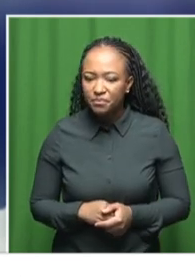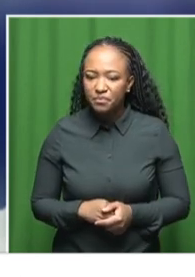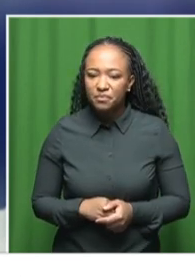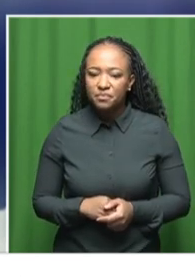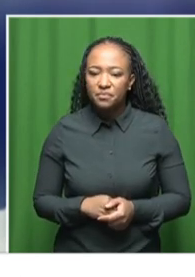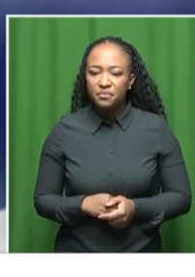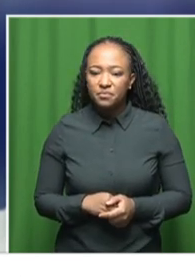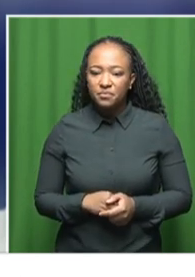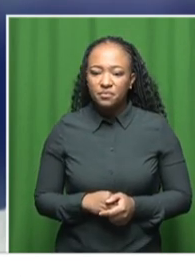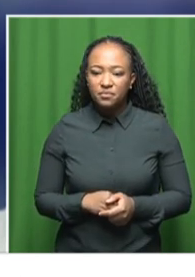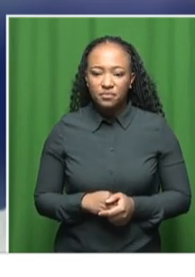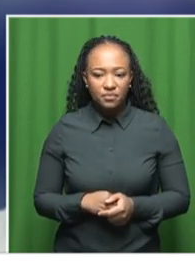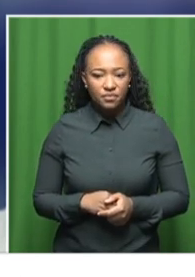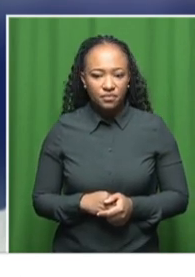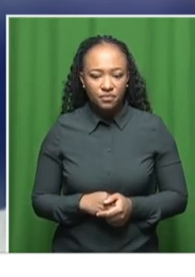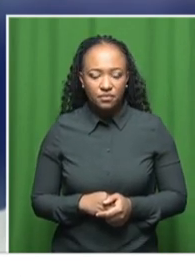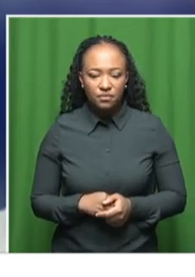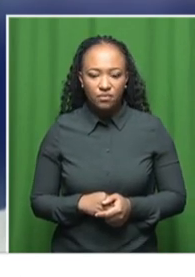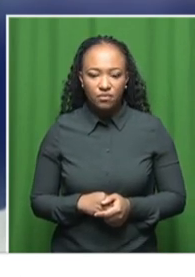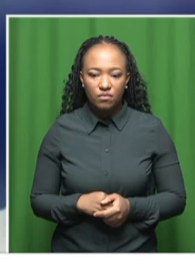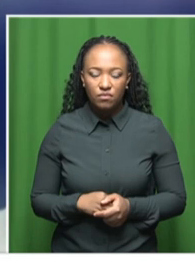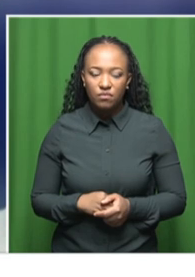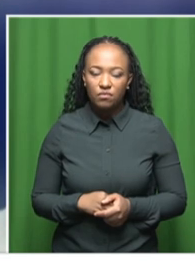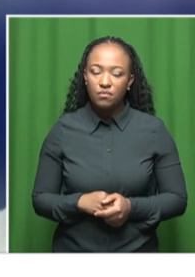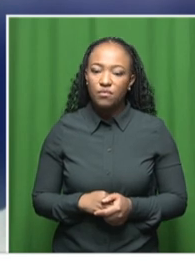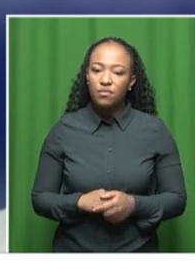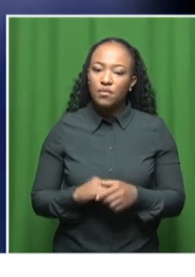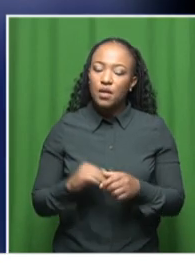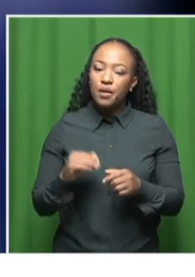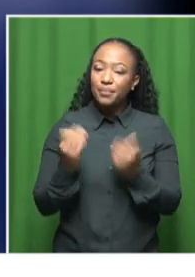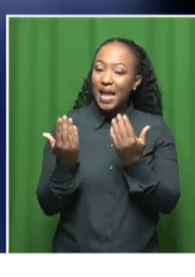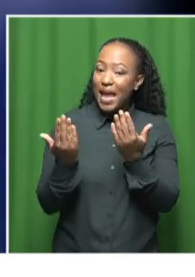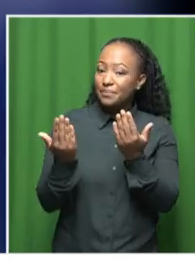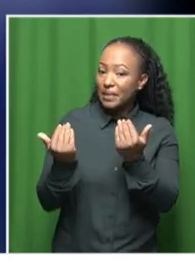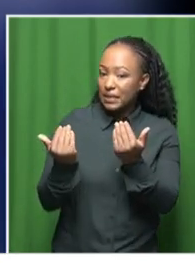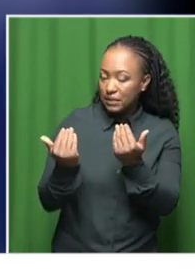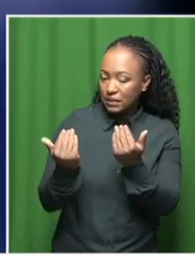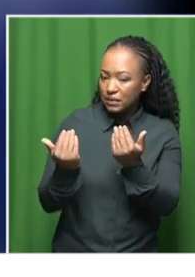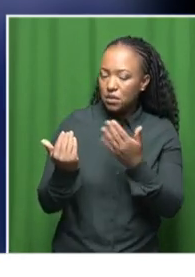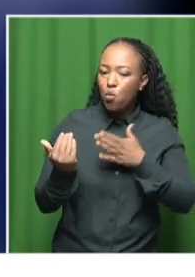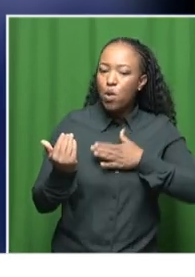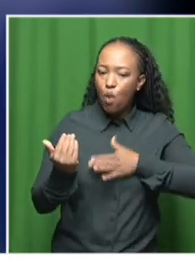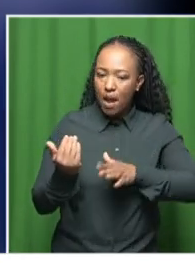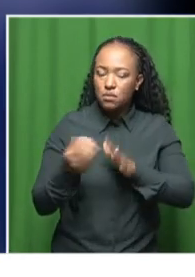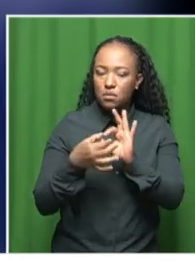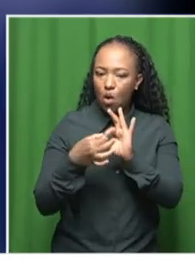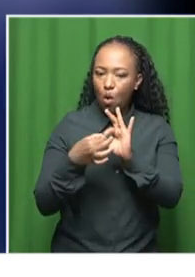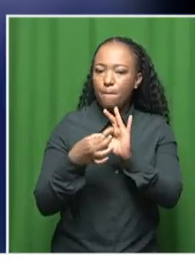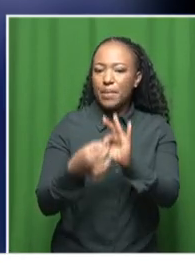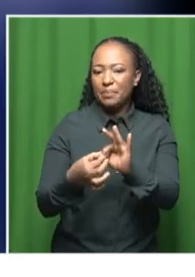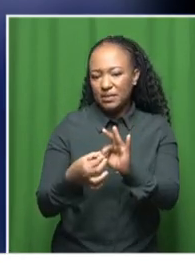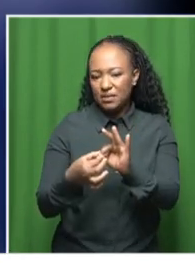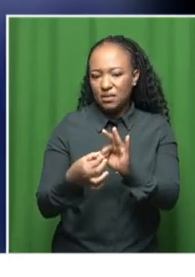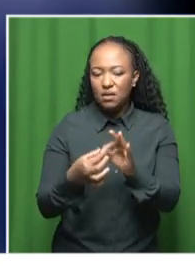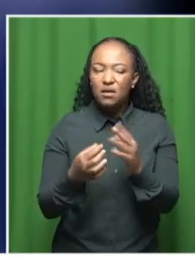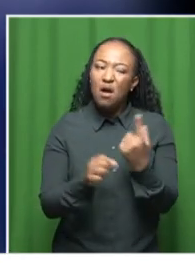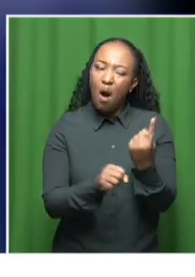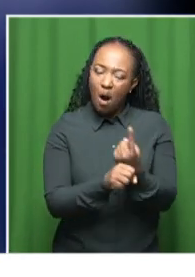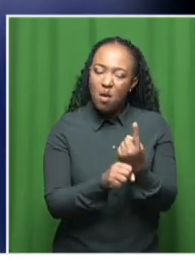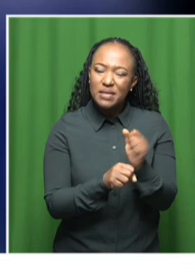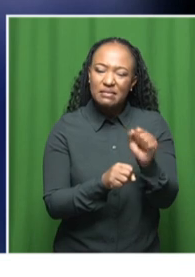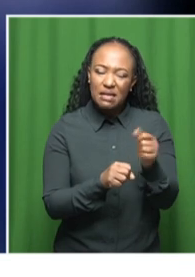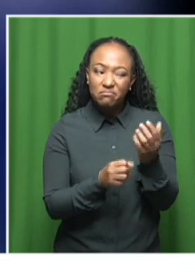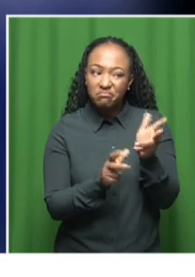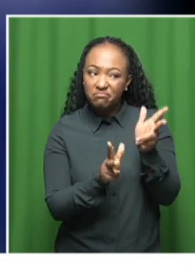Our expectation is one to get commitment, which we always get. But